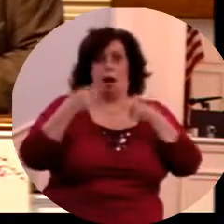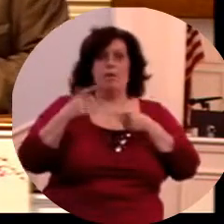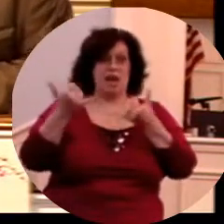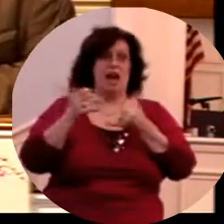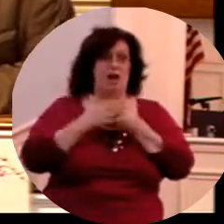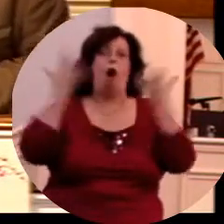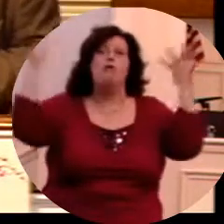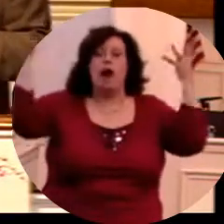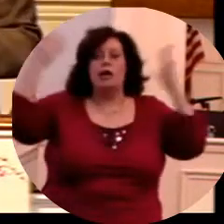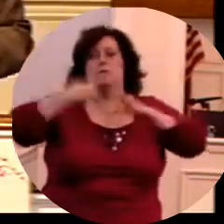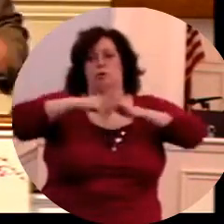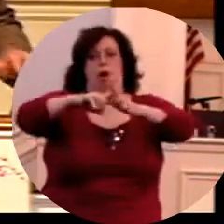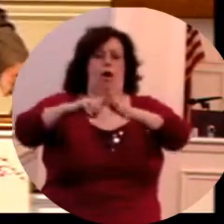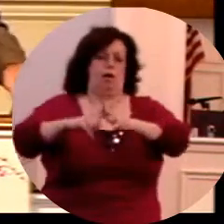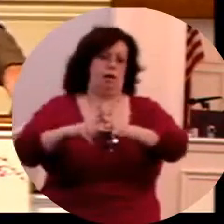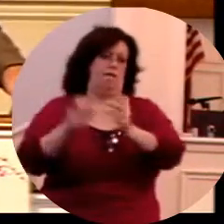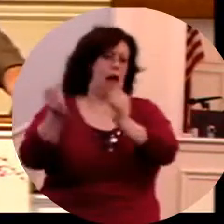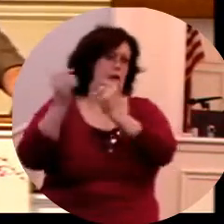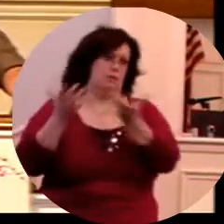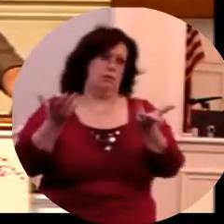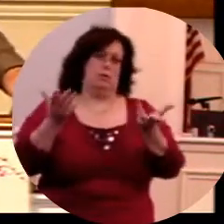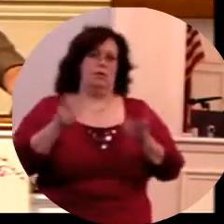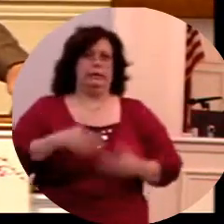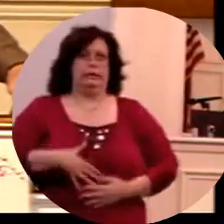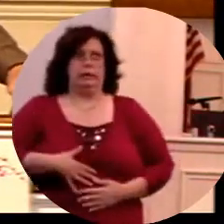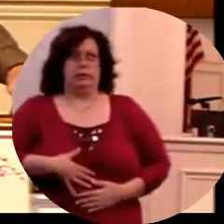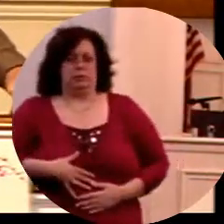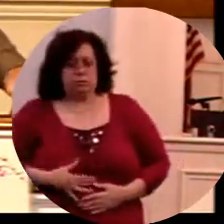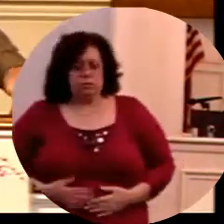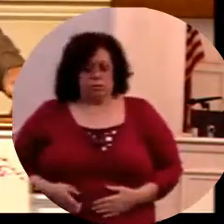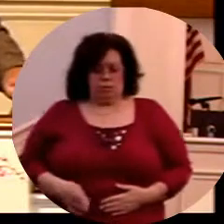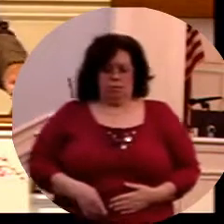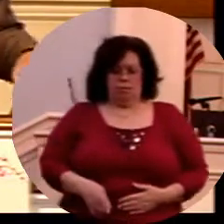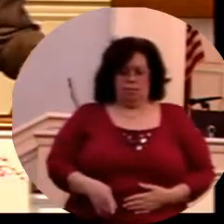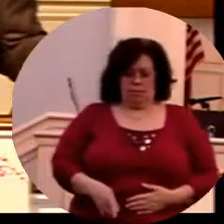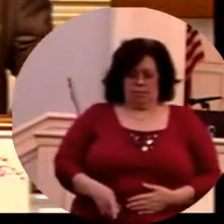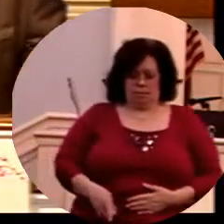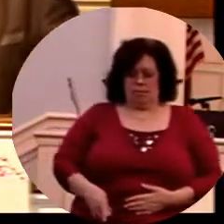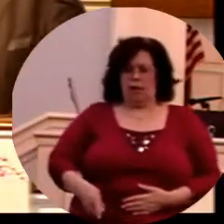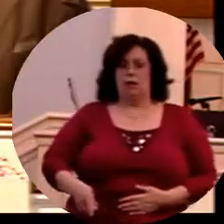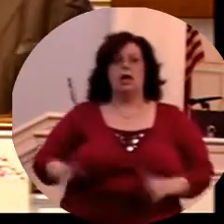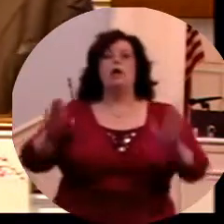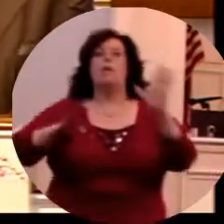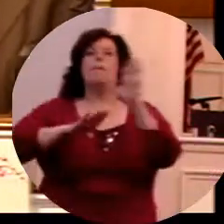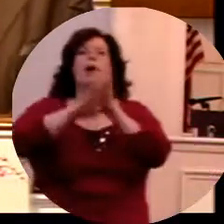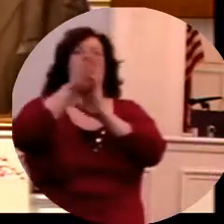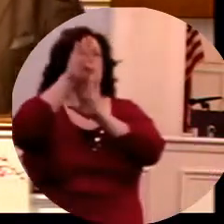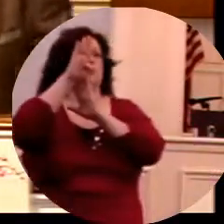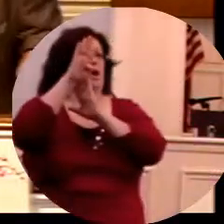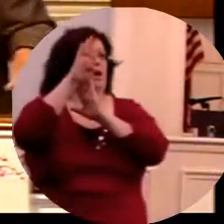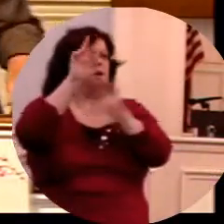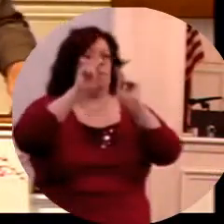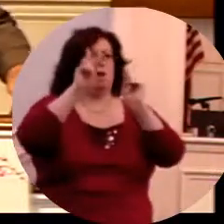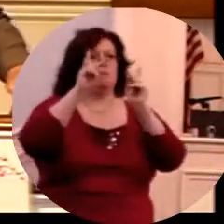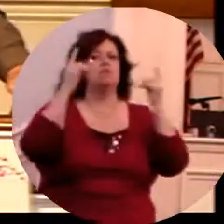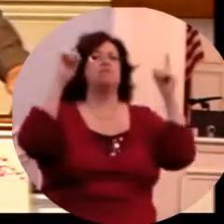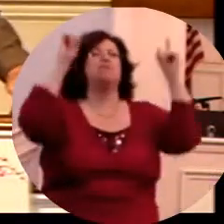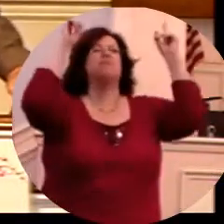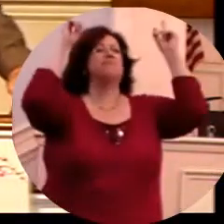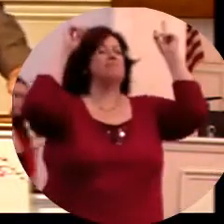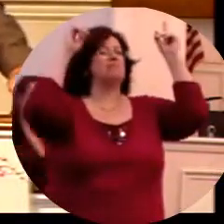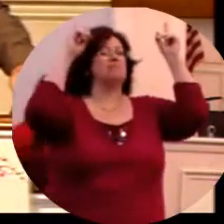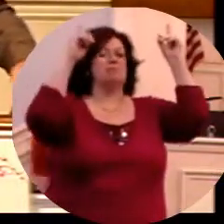very precious today. That's as in the days of Moses. Number four, write this down. Now, not only did prosperity produce